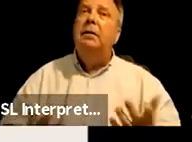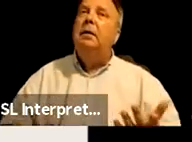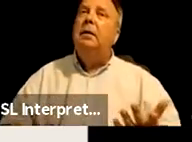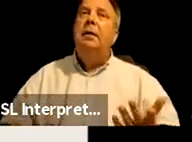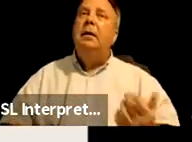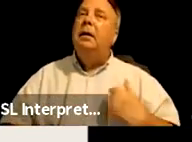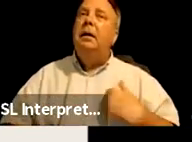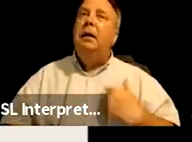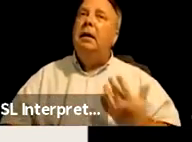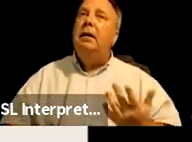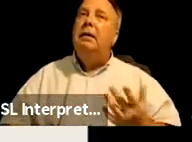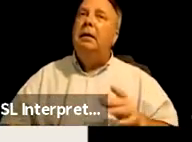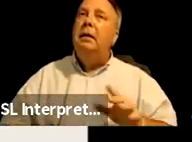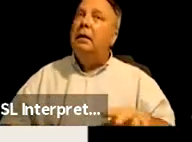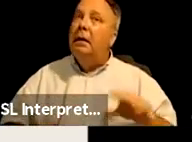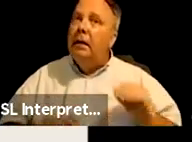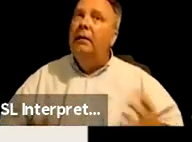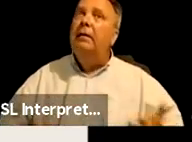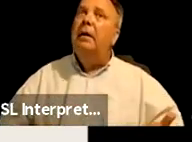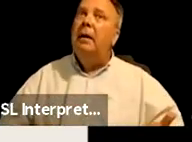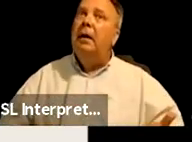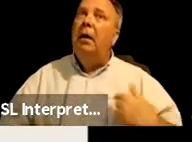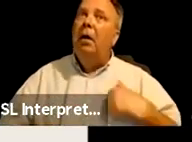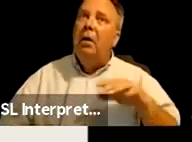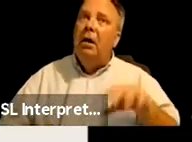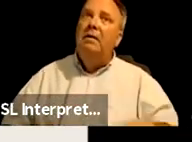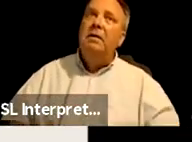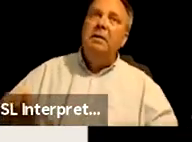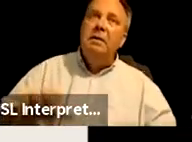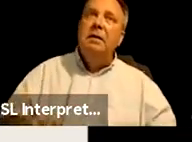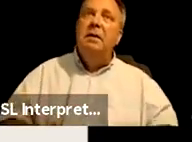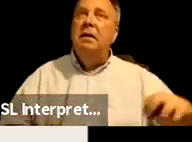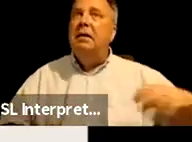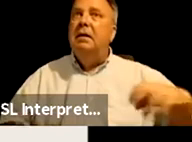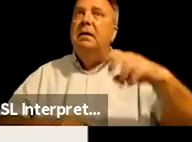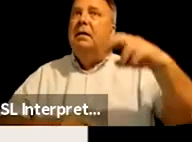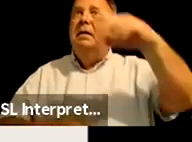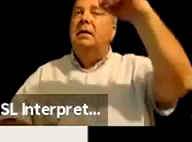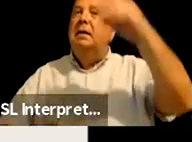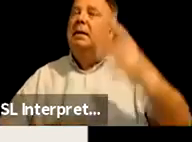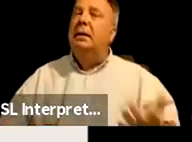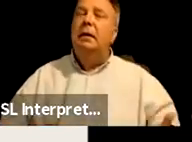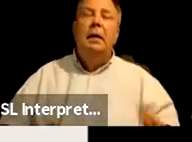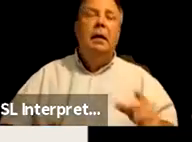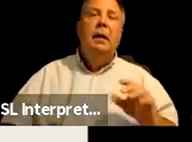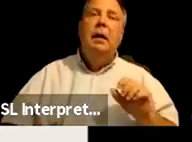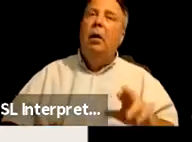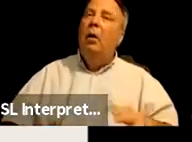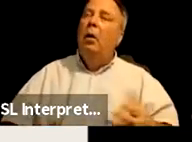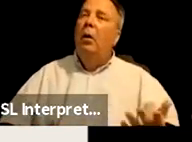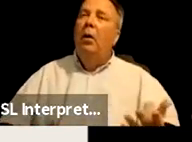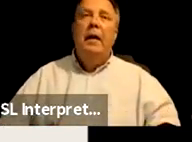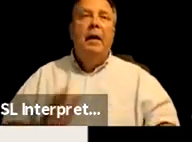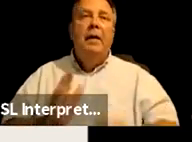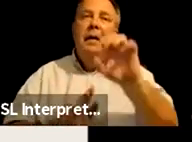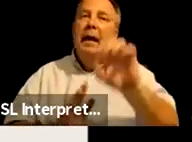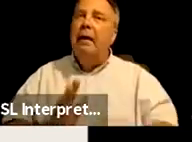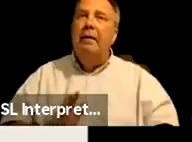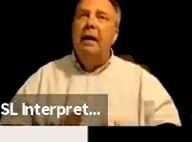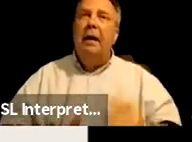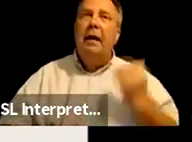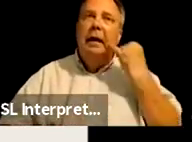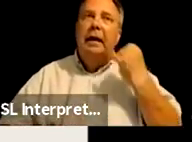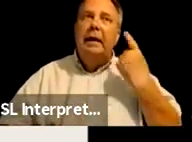I have to either turn around and leave or climb up and down several flights of stairs, or that the elevator is a freight